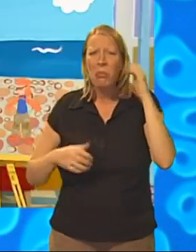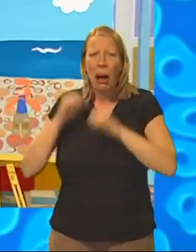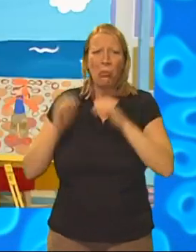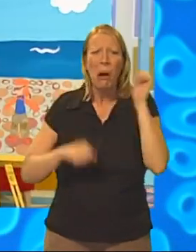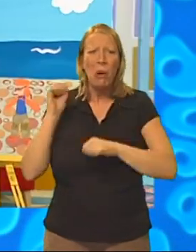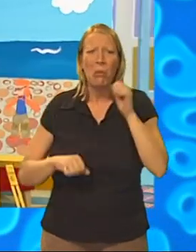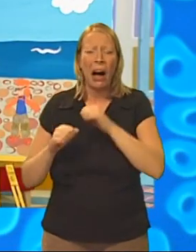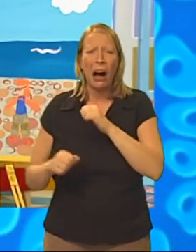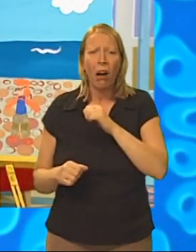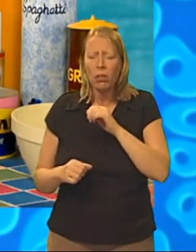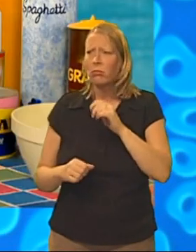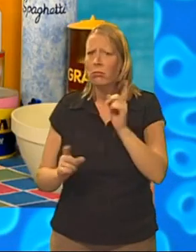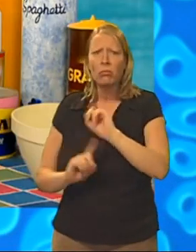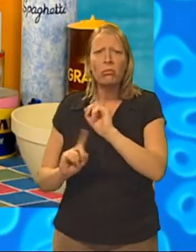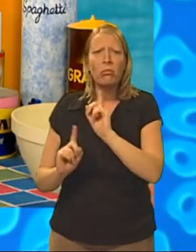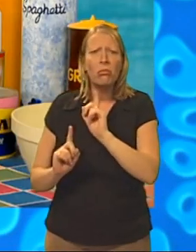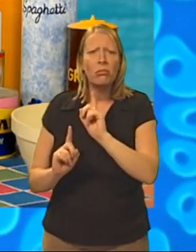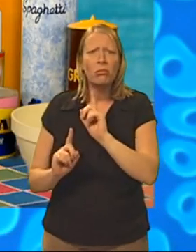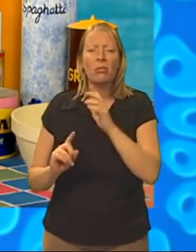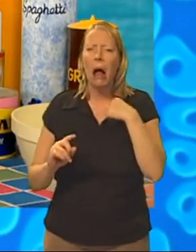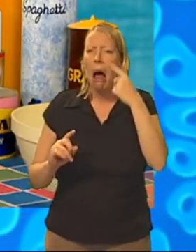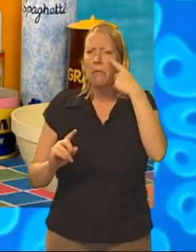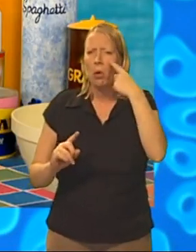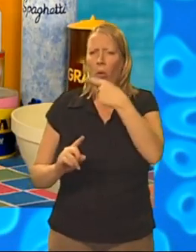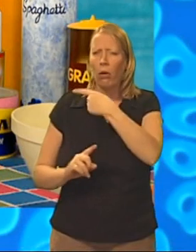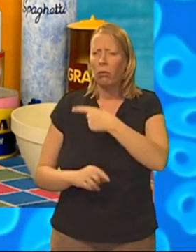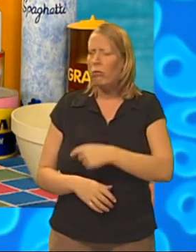Oh, what was that? Oh, I'll have a look.